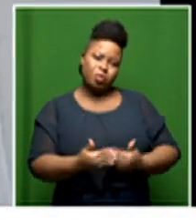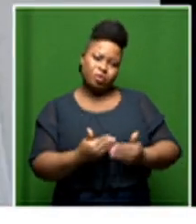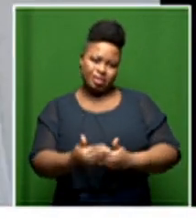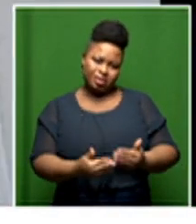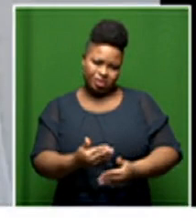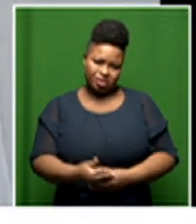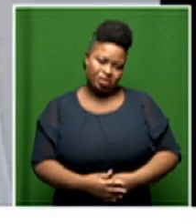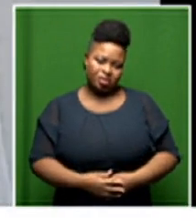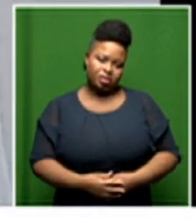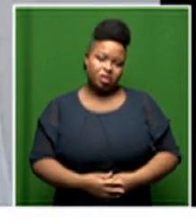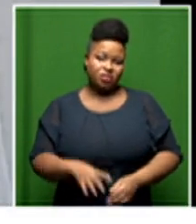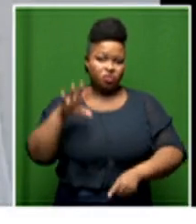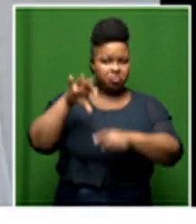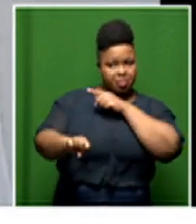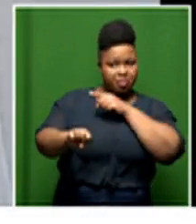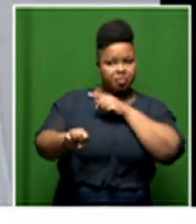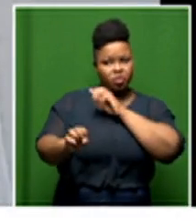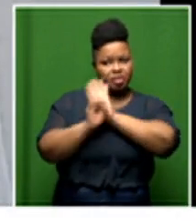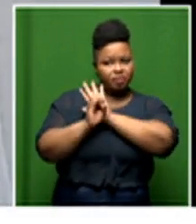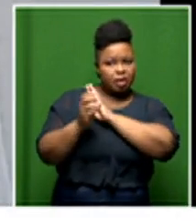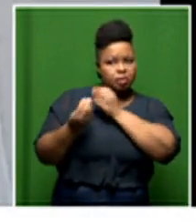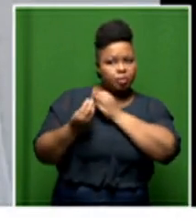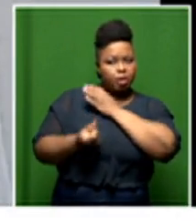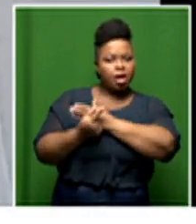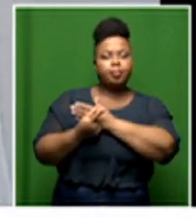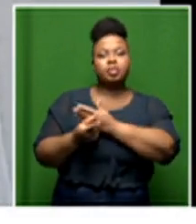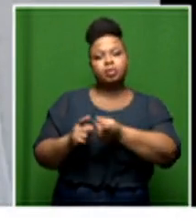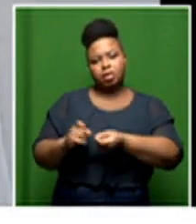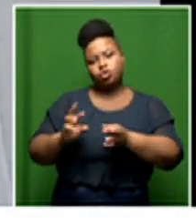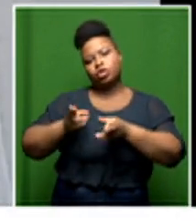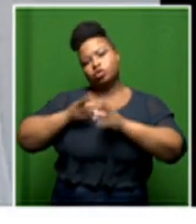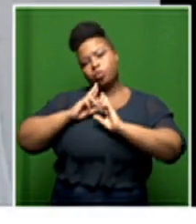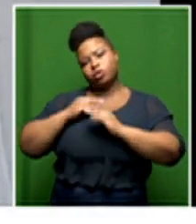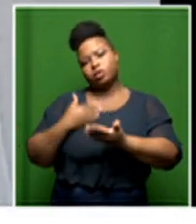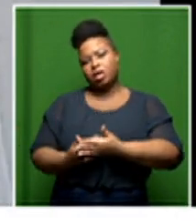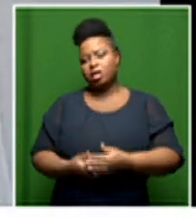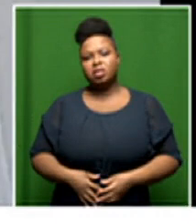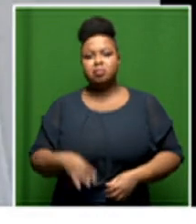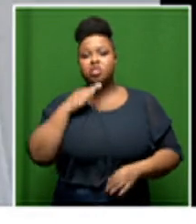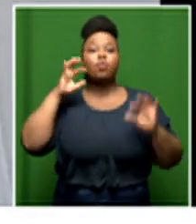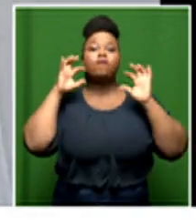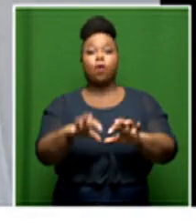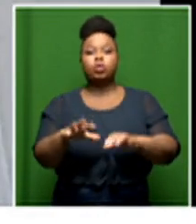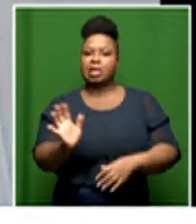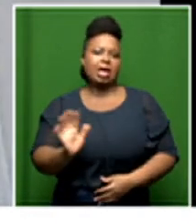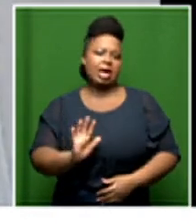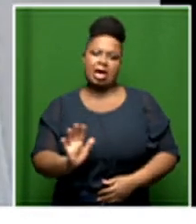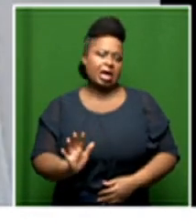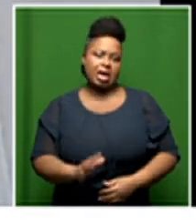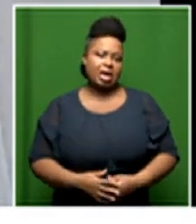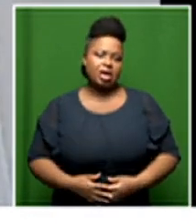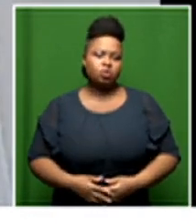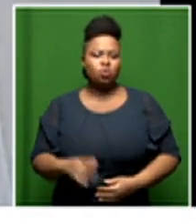right so no one at this stage you know will be forced to participate you know we we have just